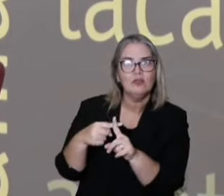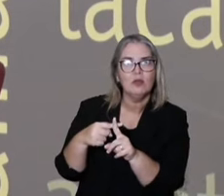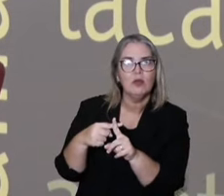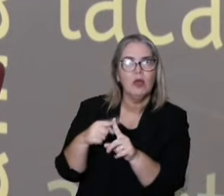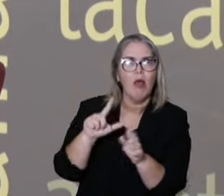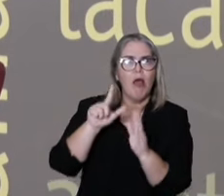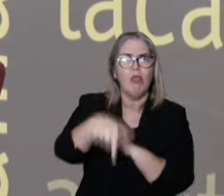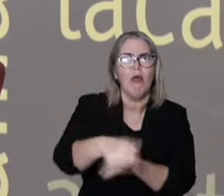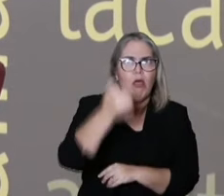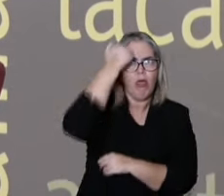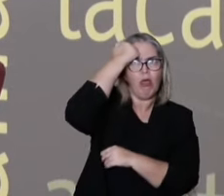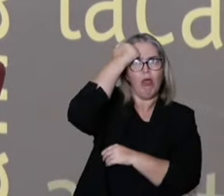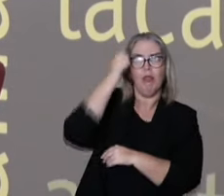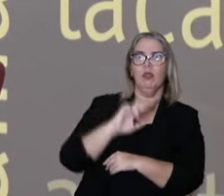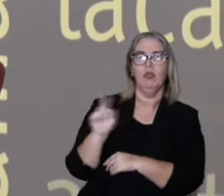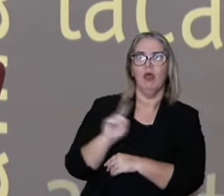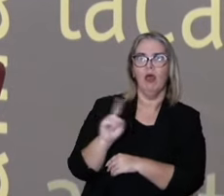industry,